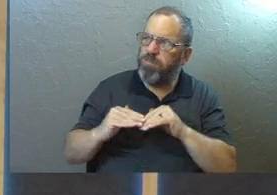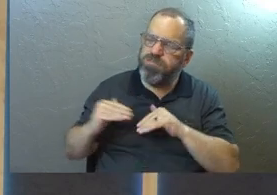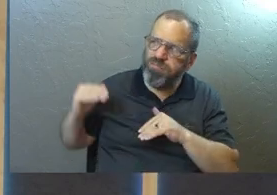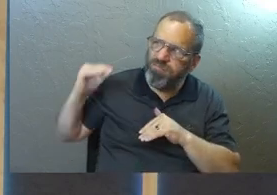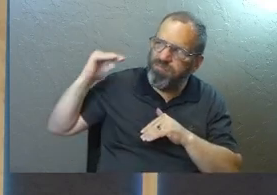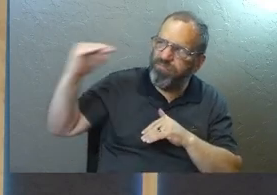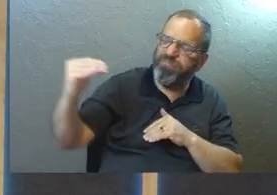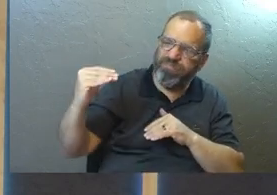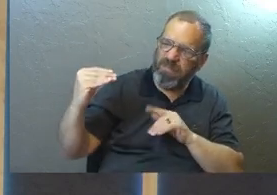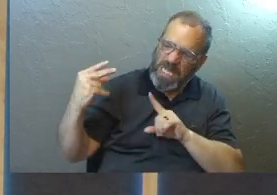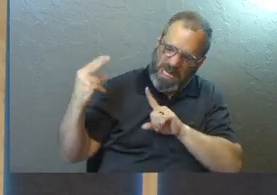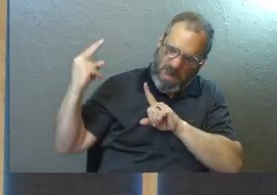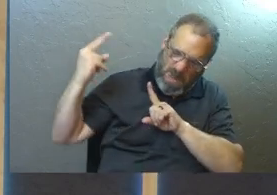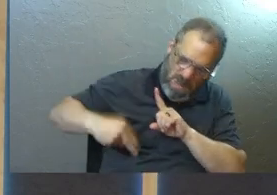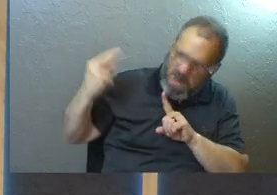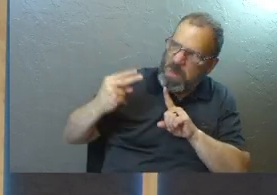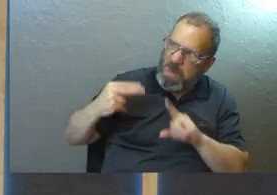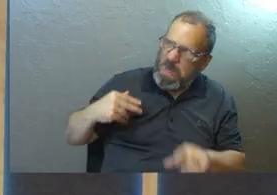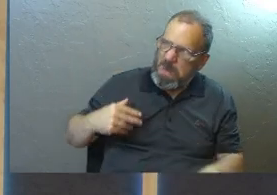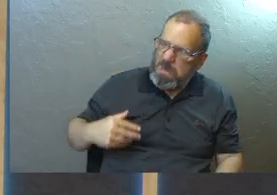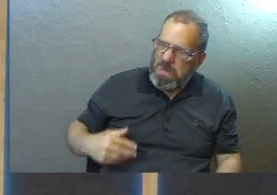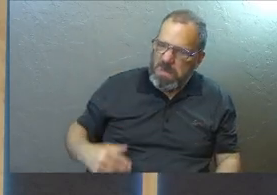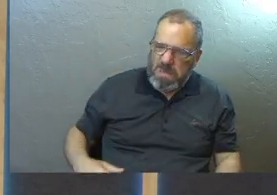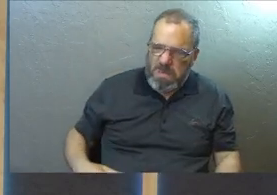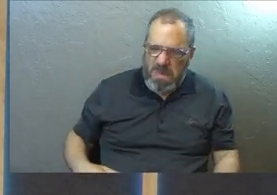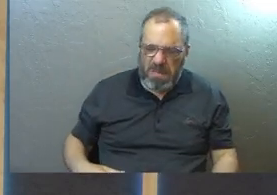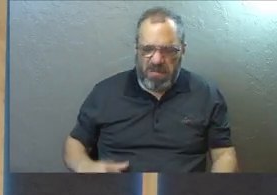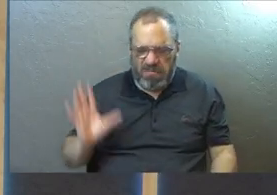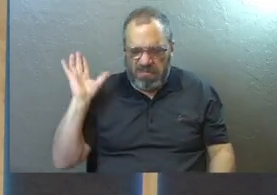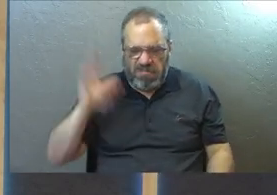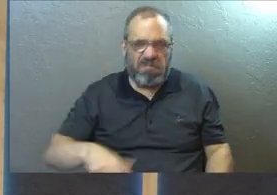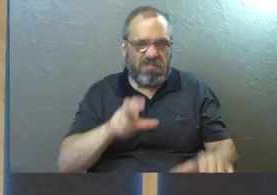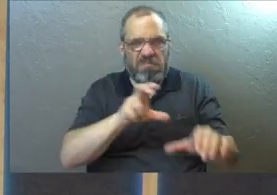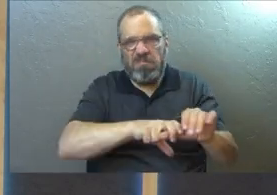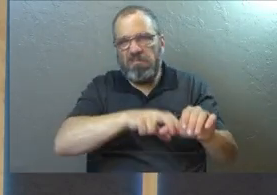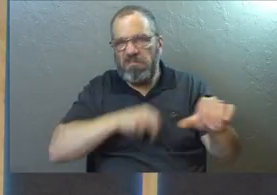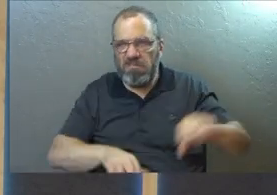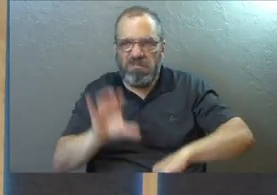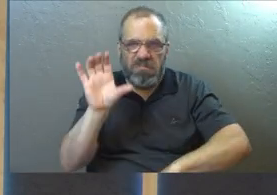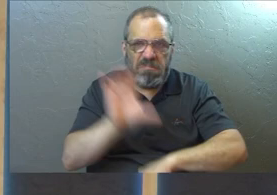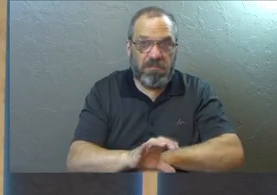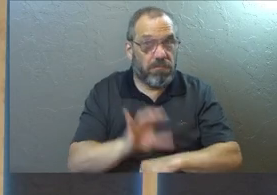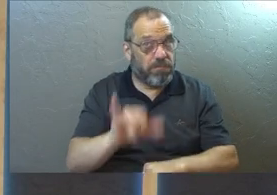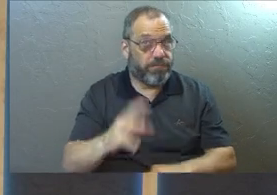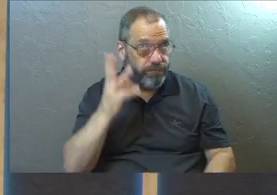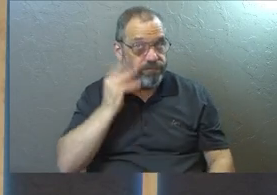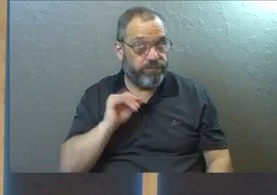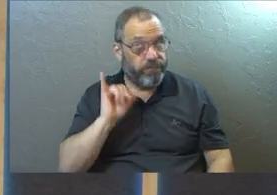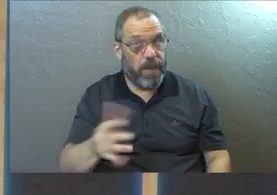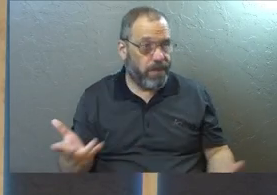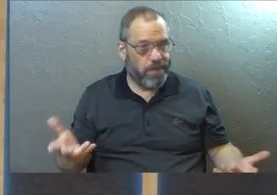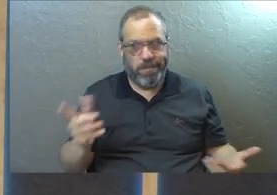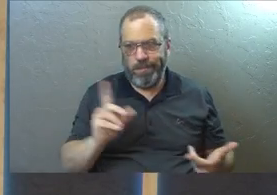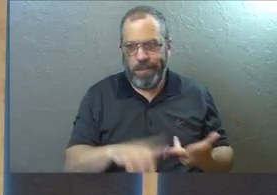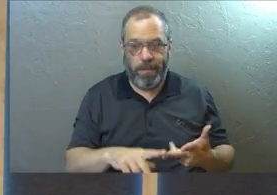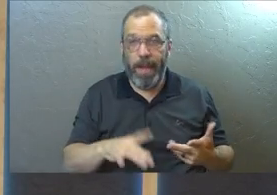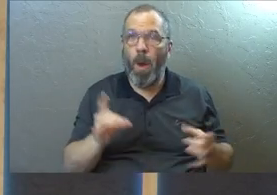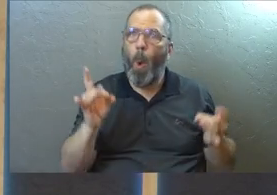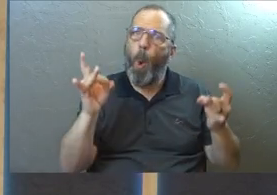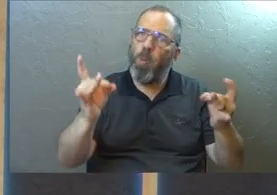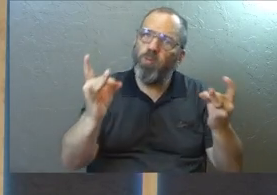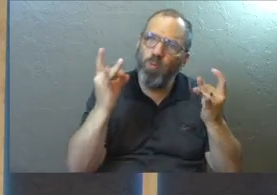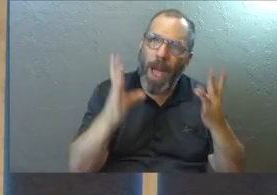And they judged me harshly. And so you left. Maybe that's the spot that you were in. Maybe you experienced